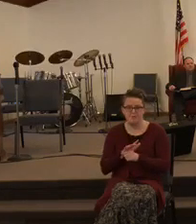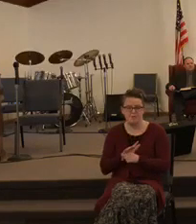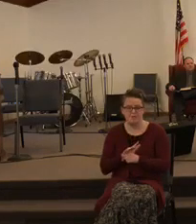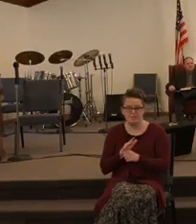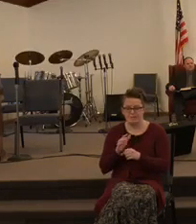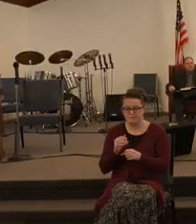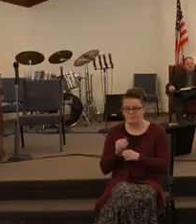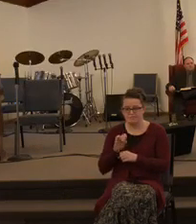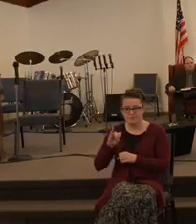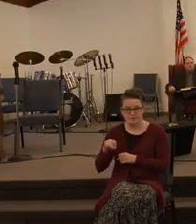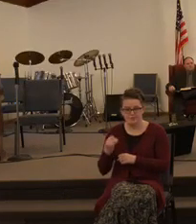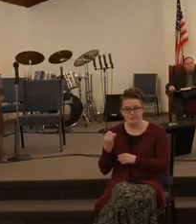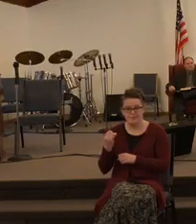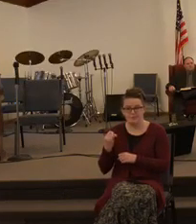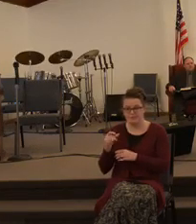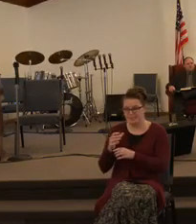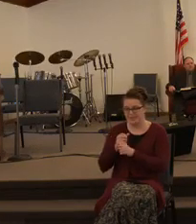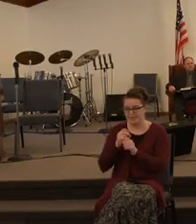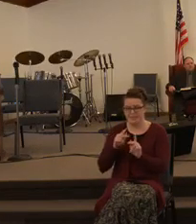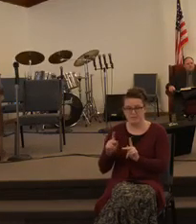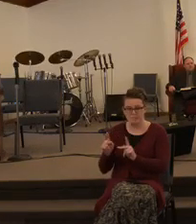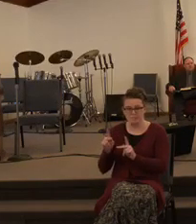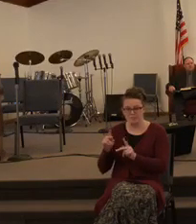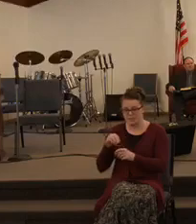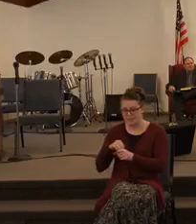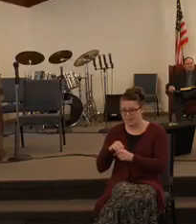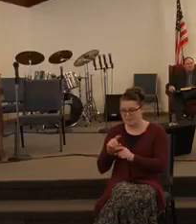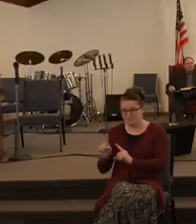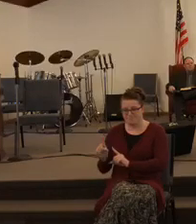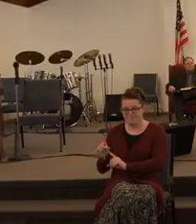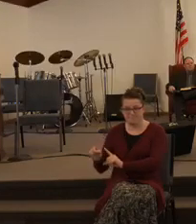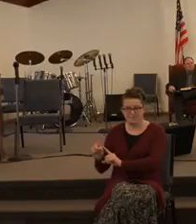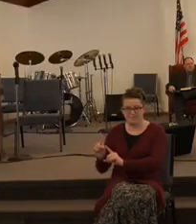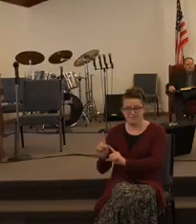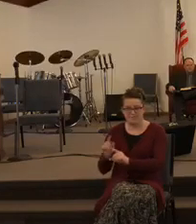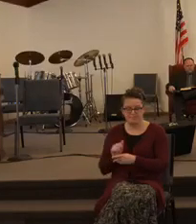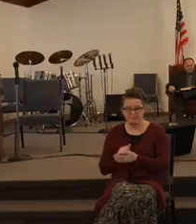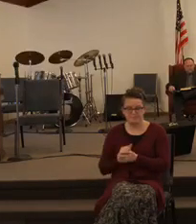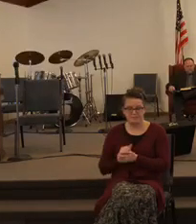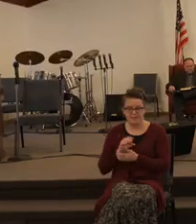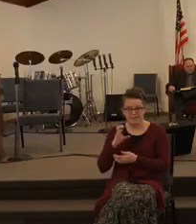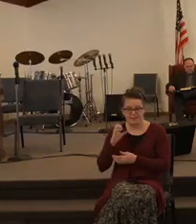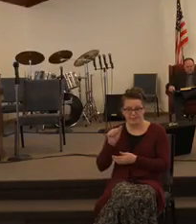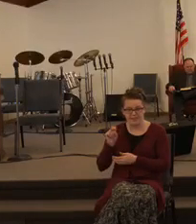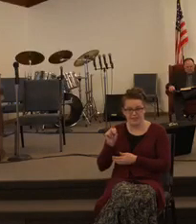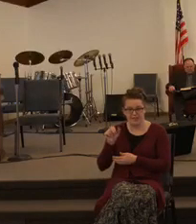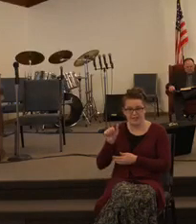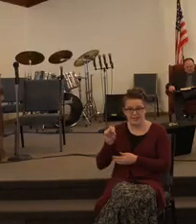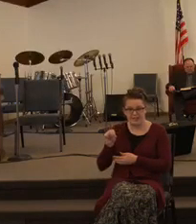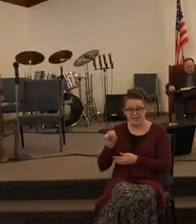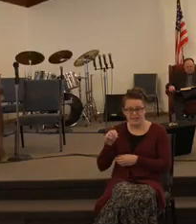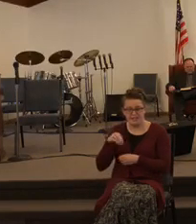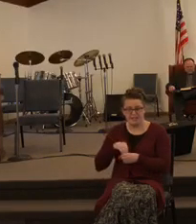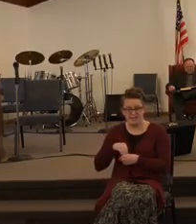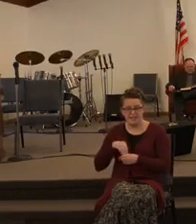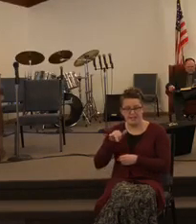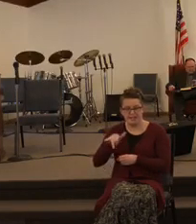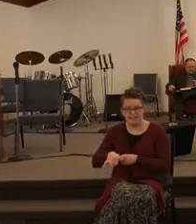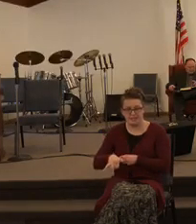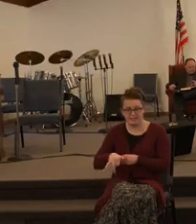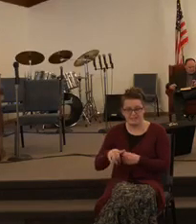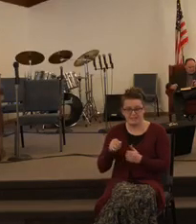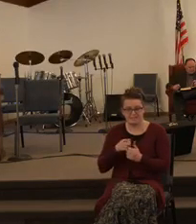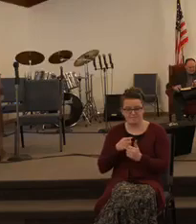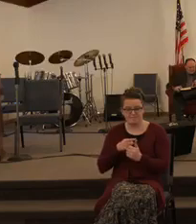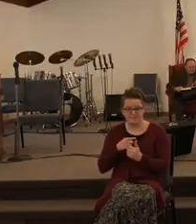land of Canaan. And in this first chapter and these verses that we've read to you,